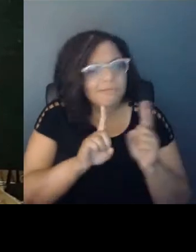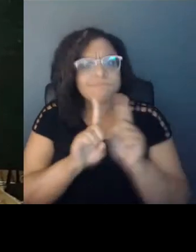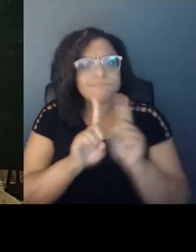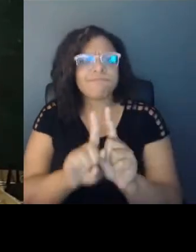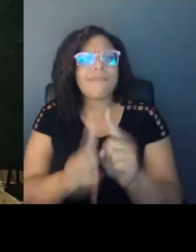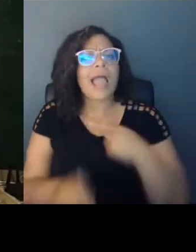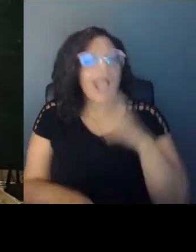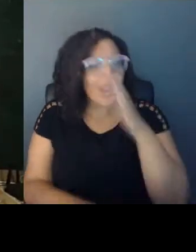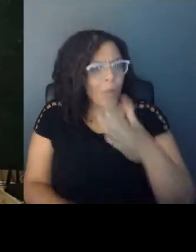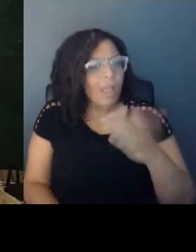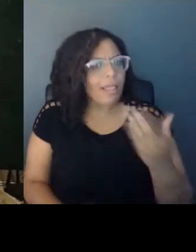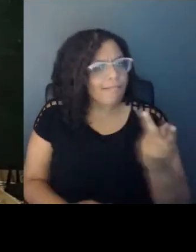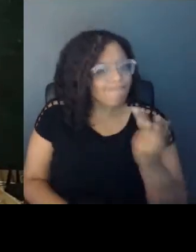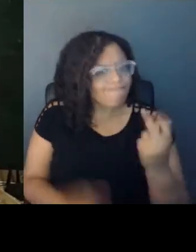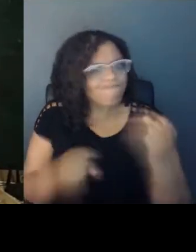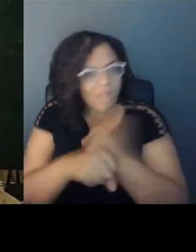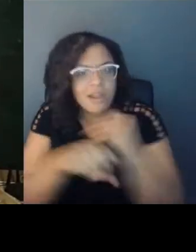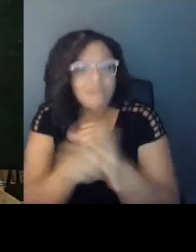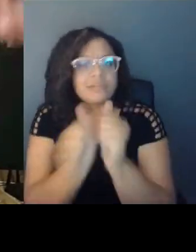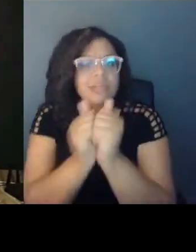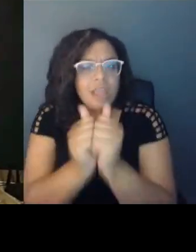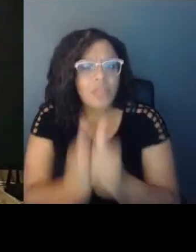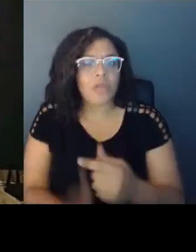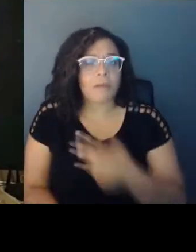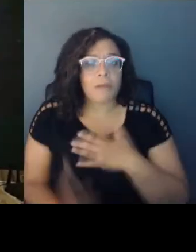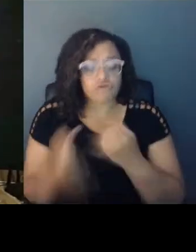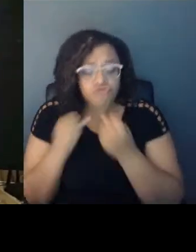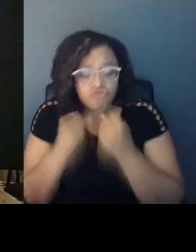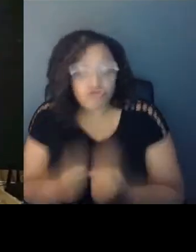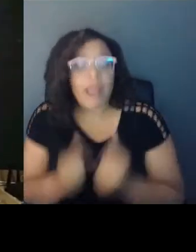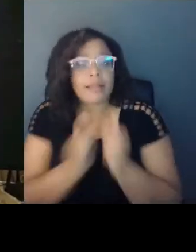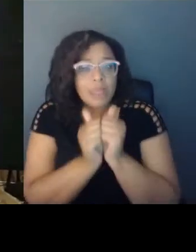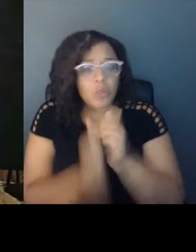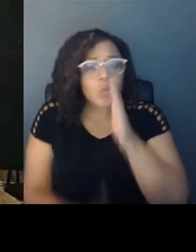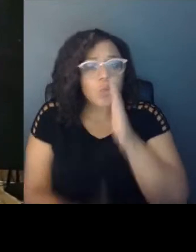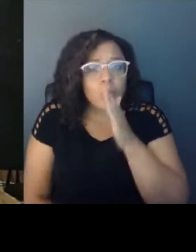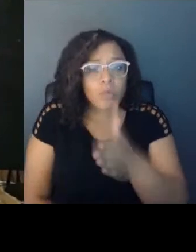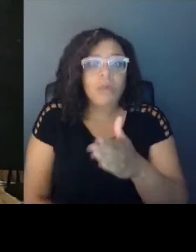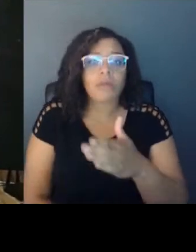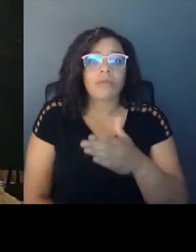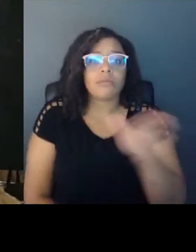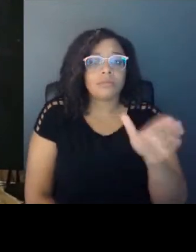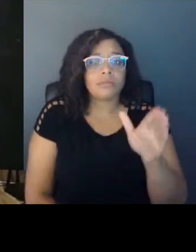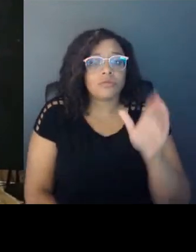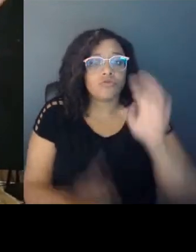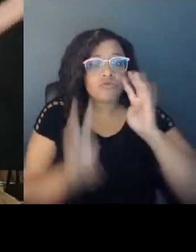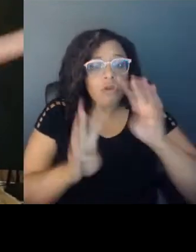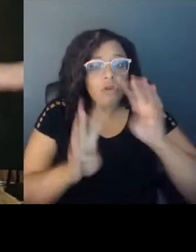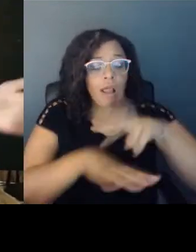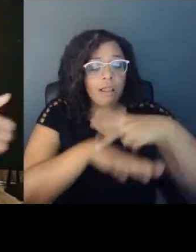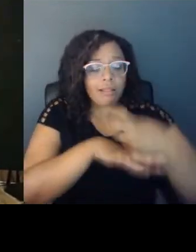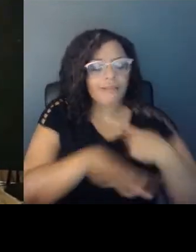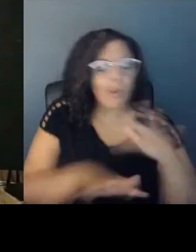for you, be strong for you, I will hold you when you cry.